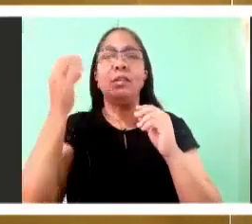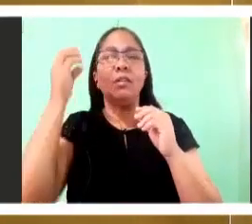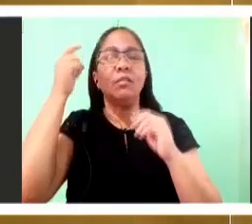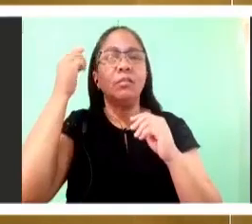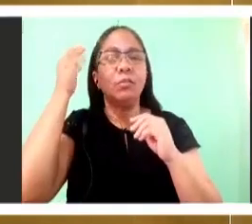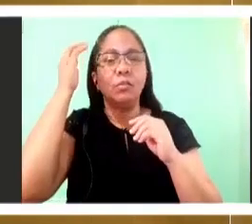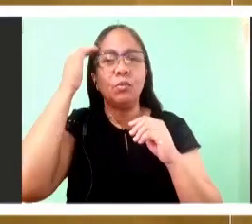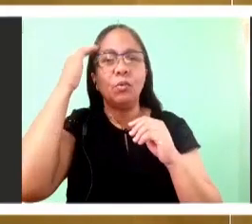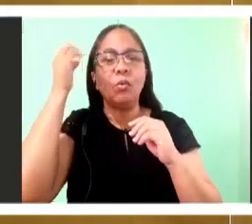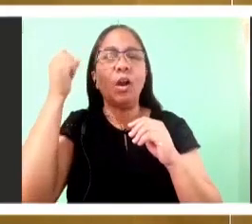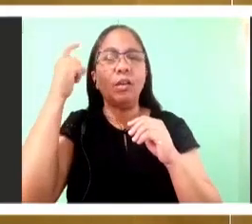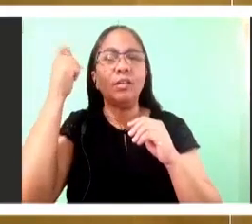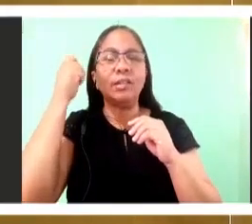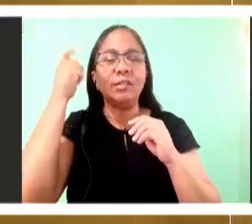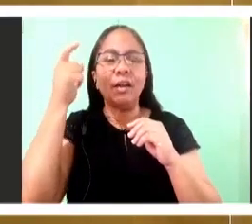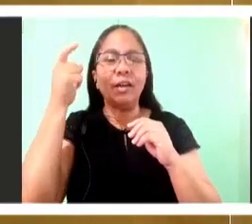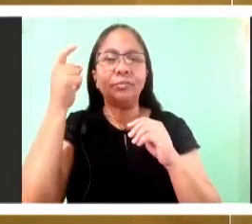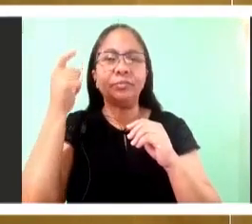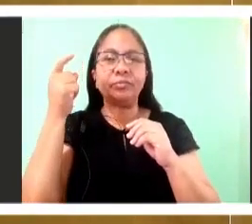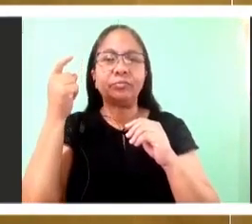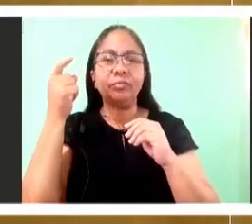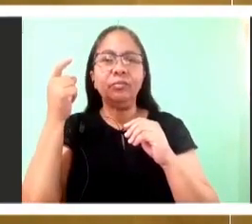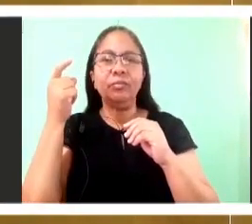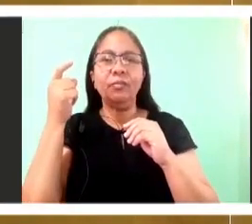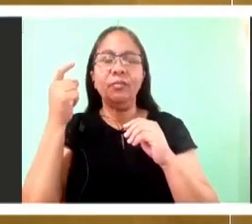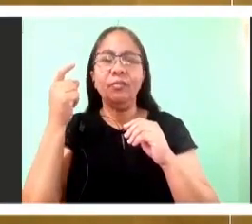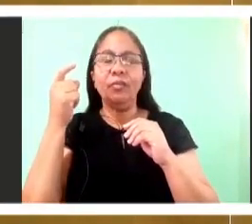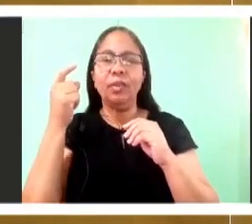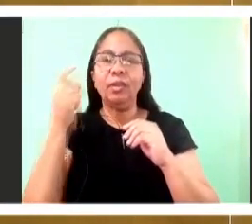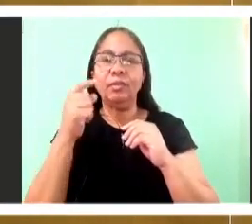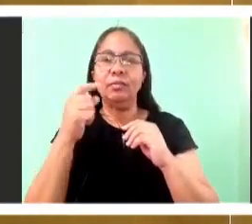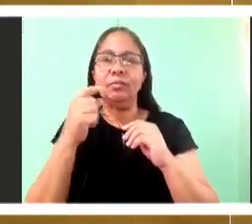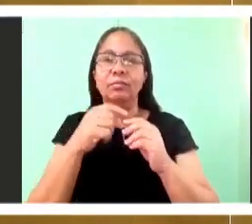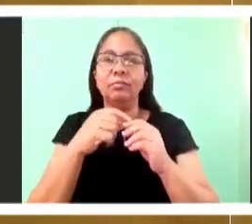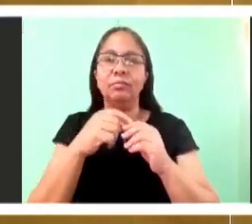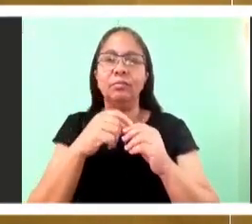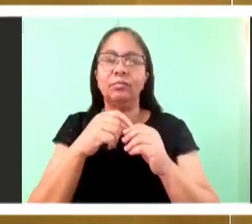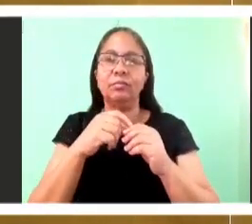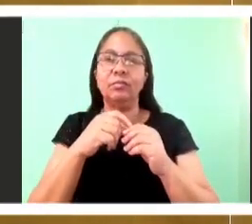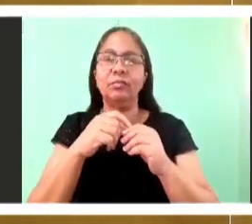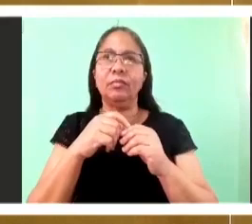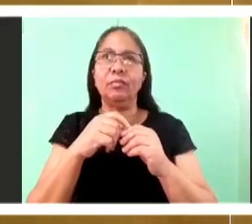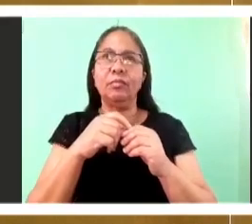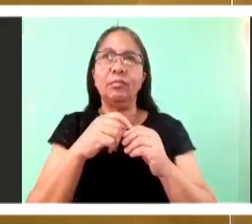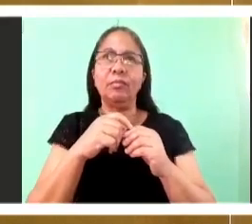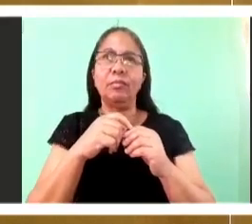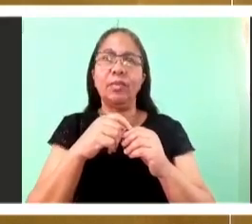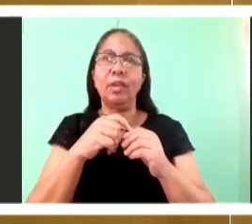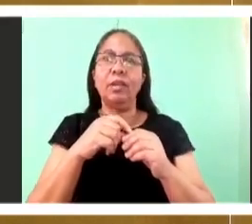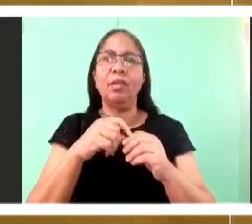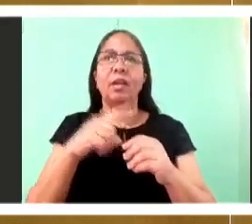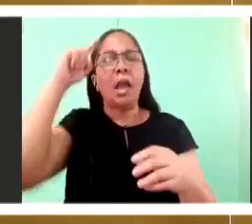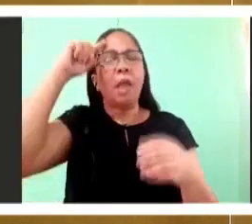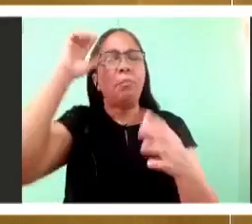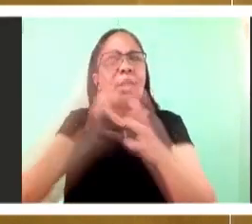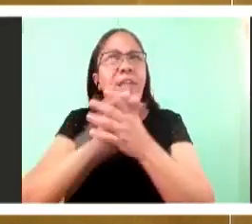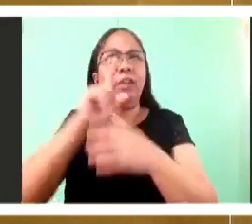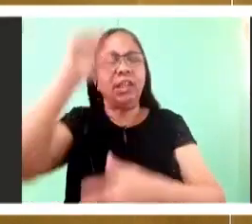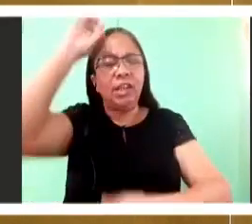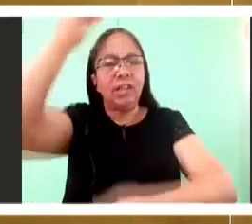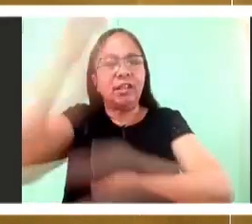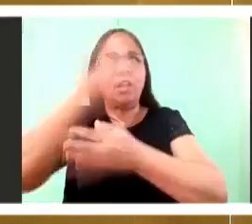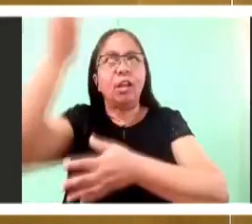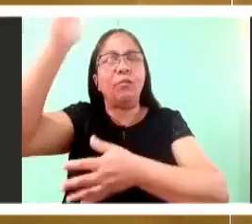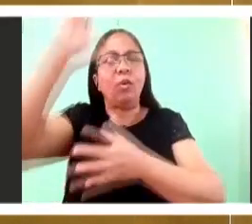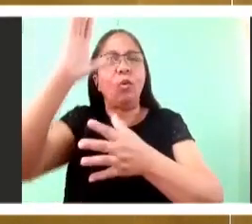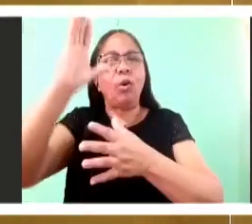teaching and in his words, which was the second stage of the discourse of John 6. He's